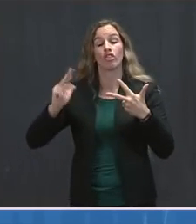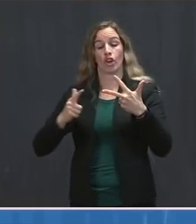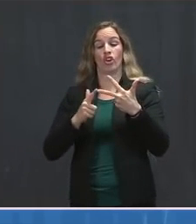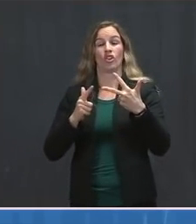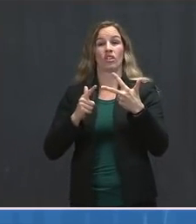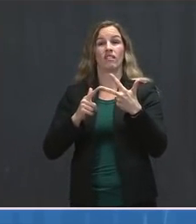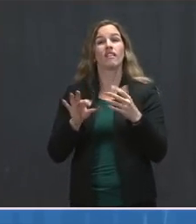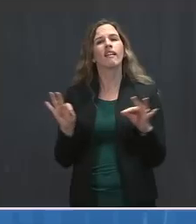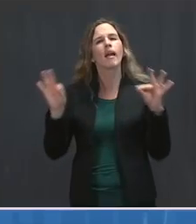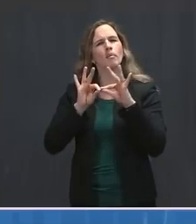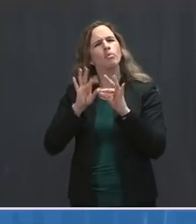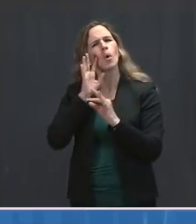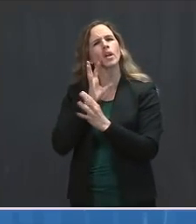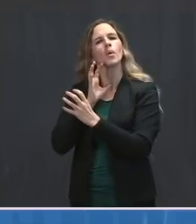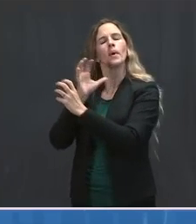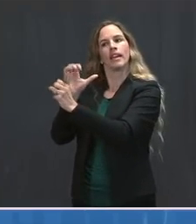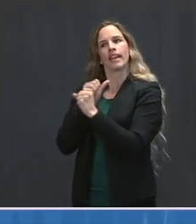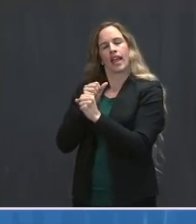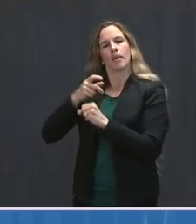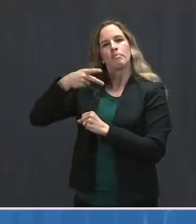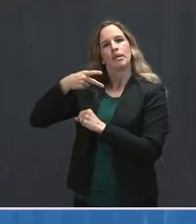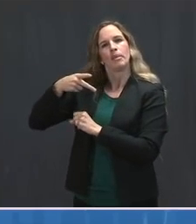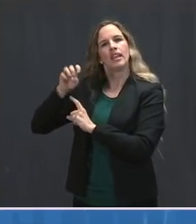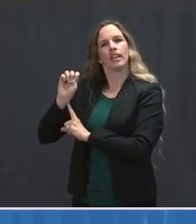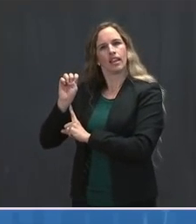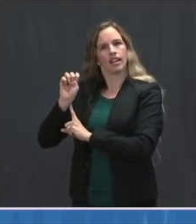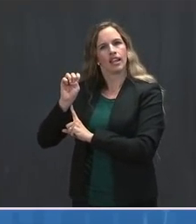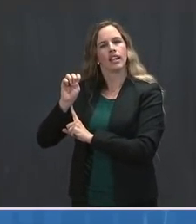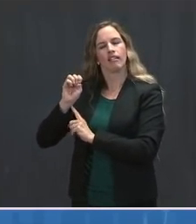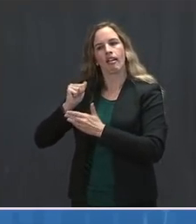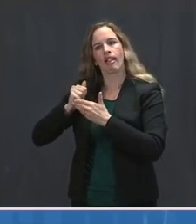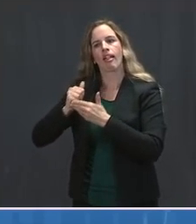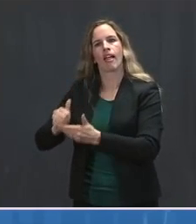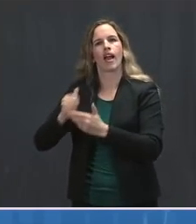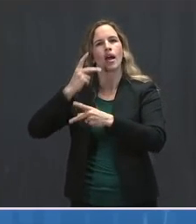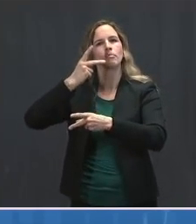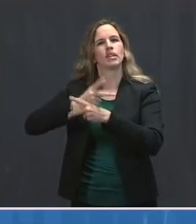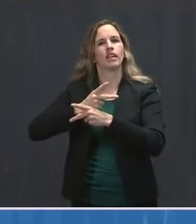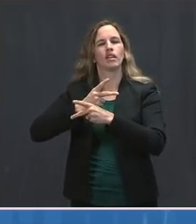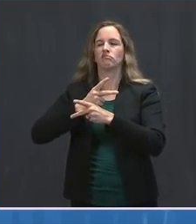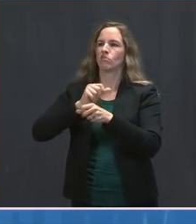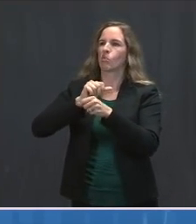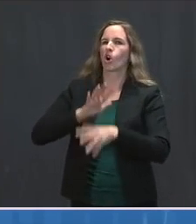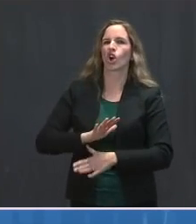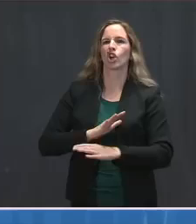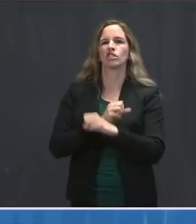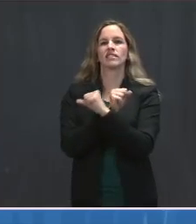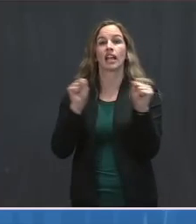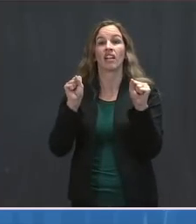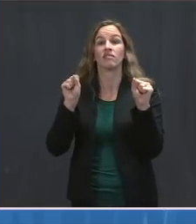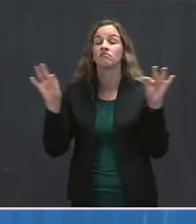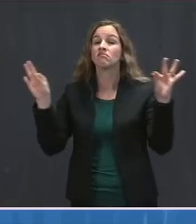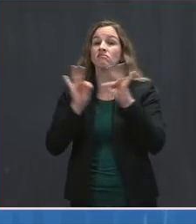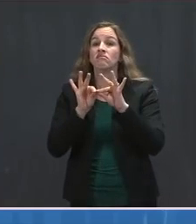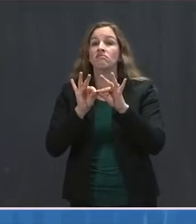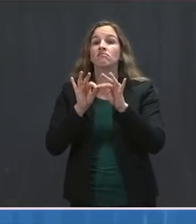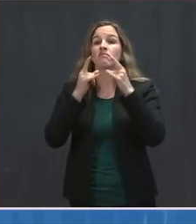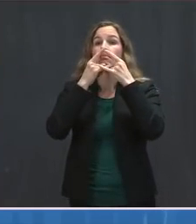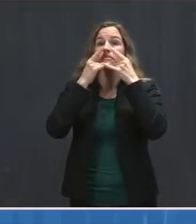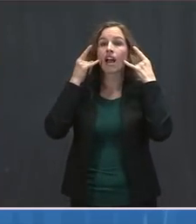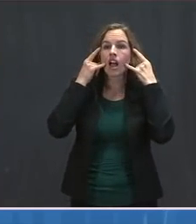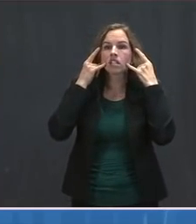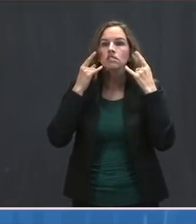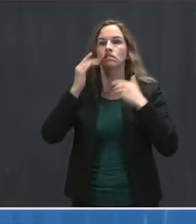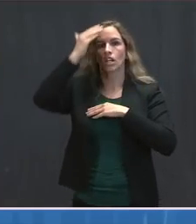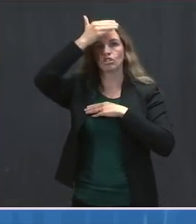PPE, to keep America's frontline healthcare workers safe. There's a grave need for masks, shields, and gloves, and